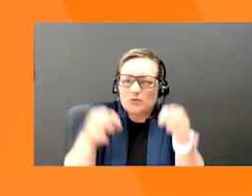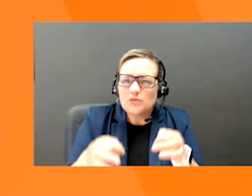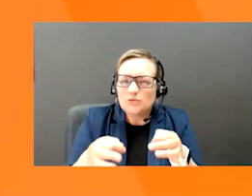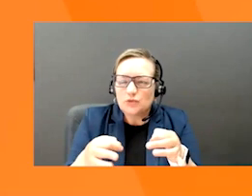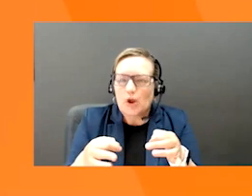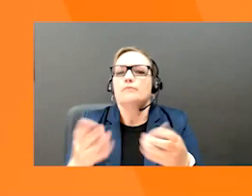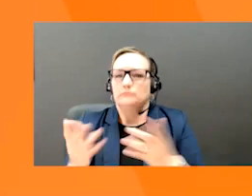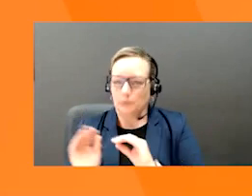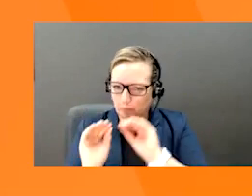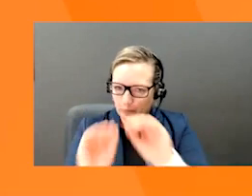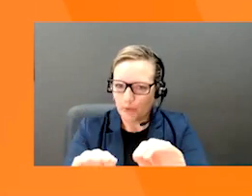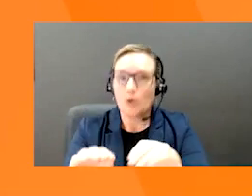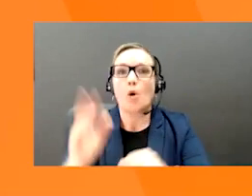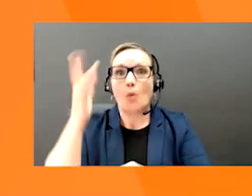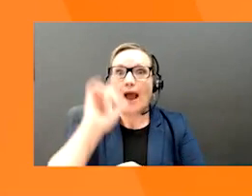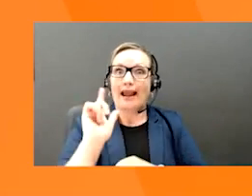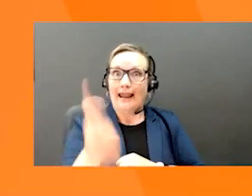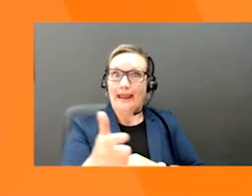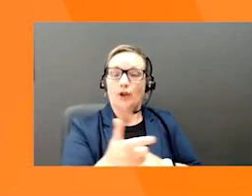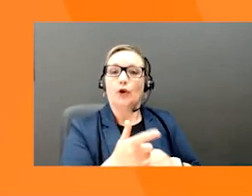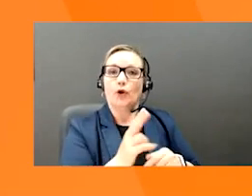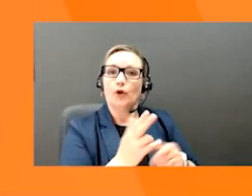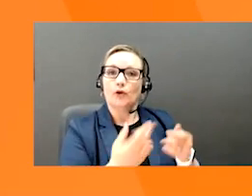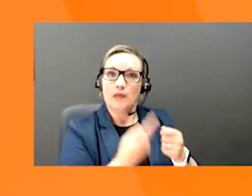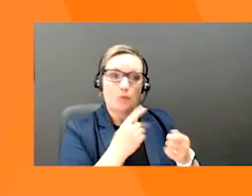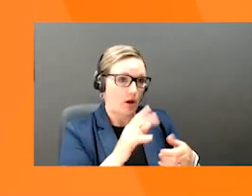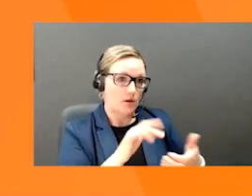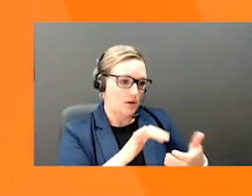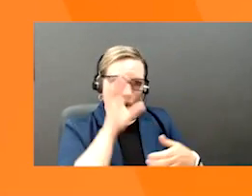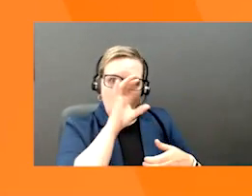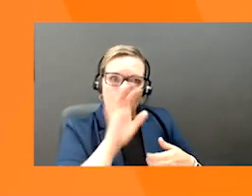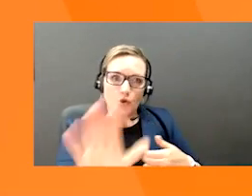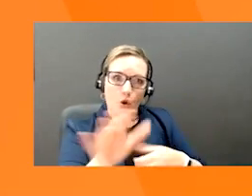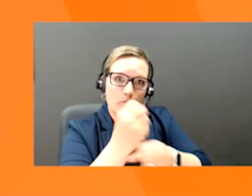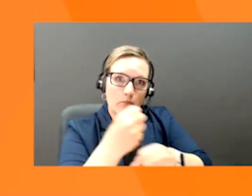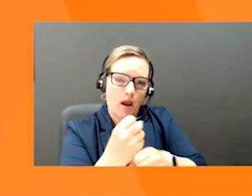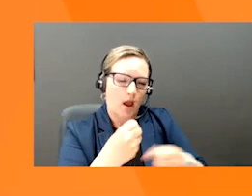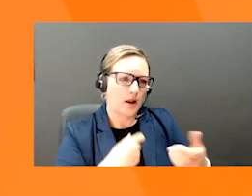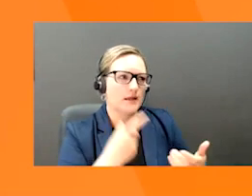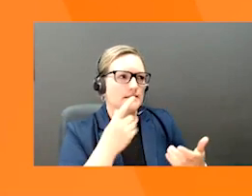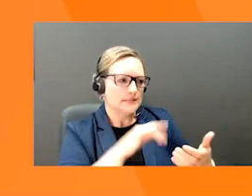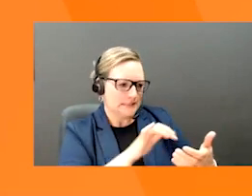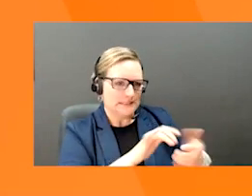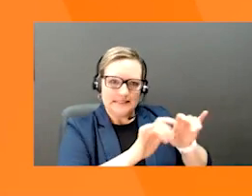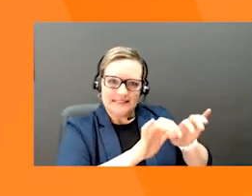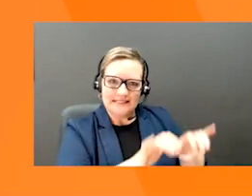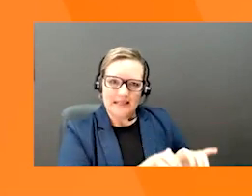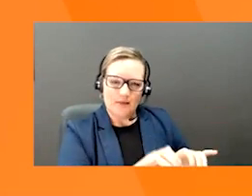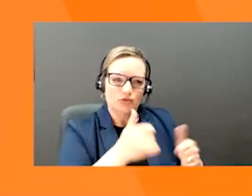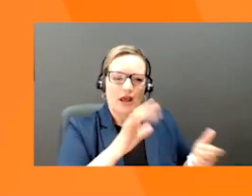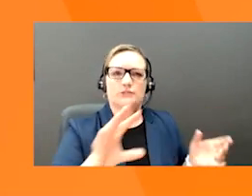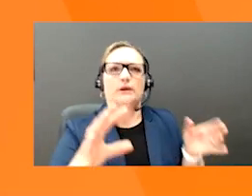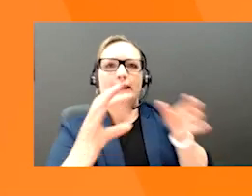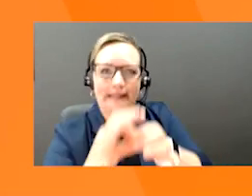It helps consumers understand what they're buying. The type of product information you need to share really depends on the sales